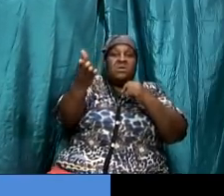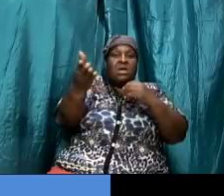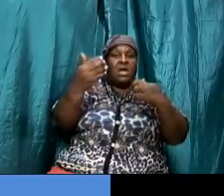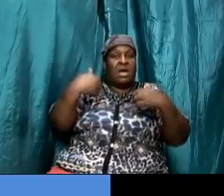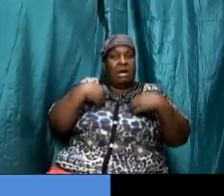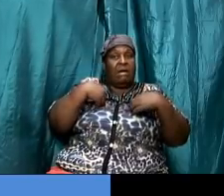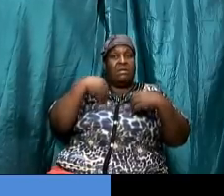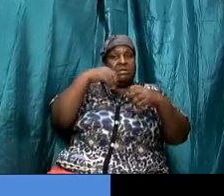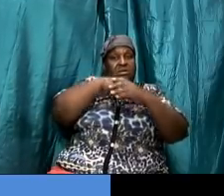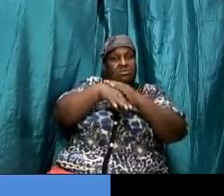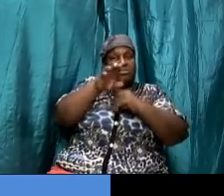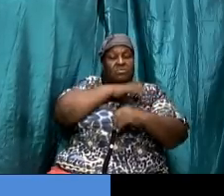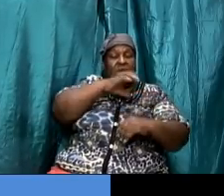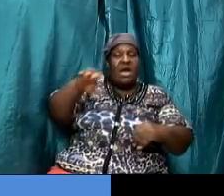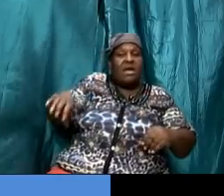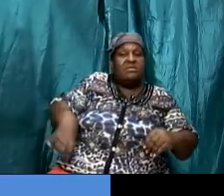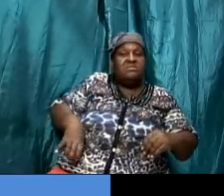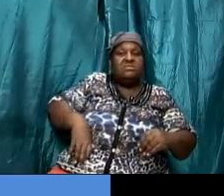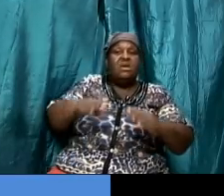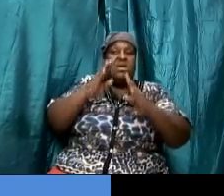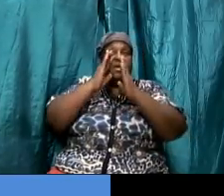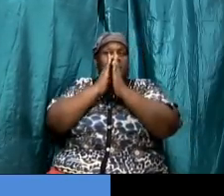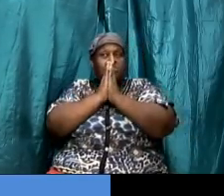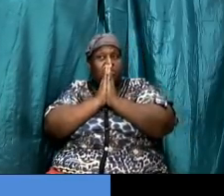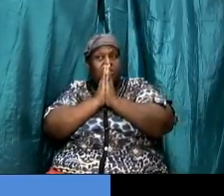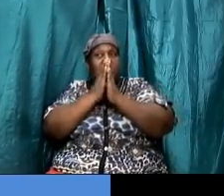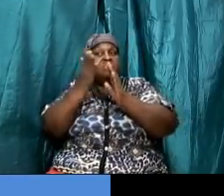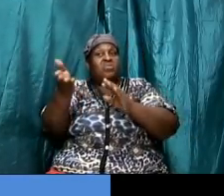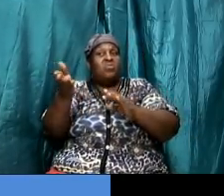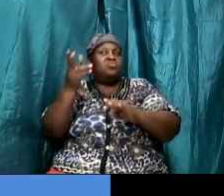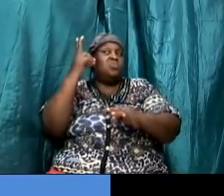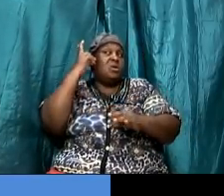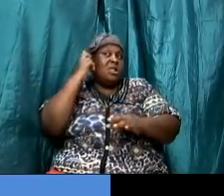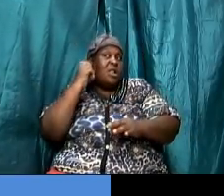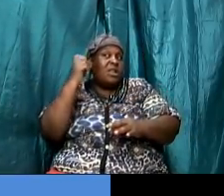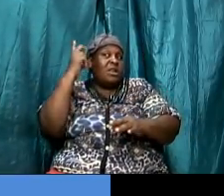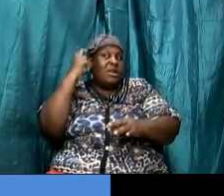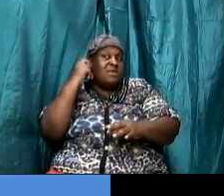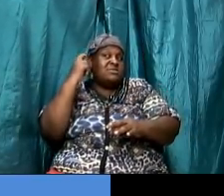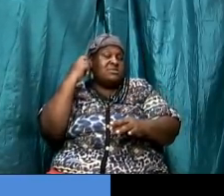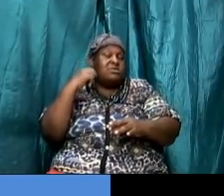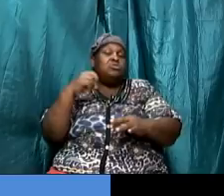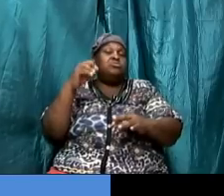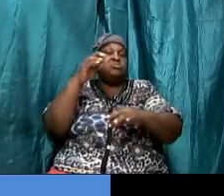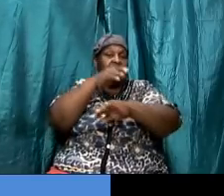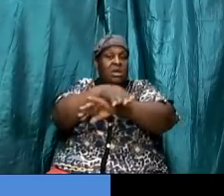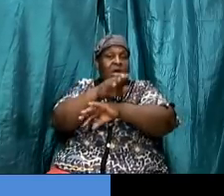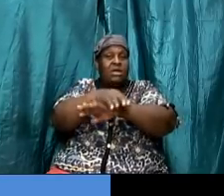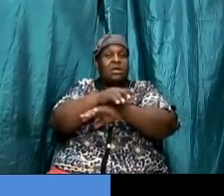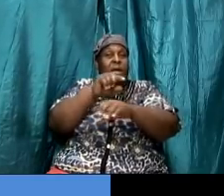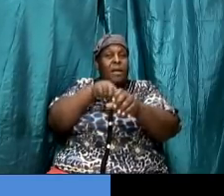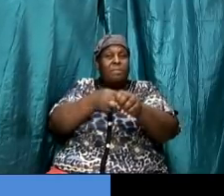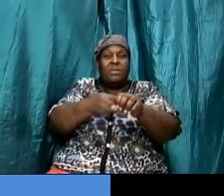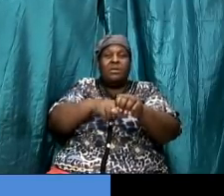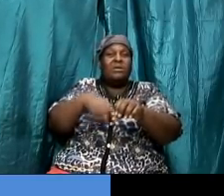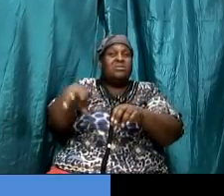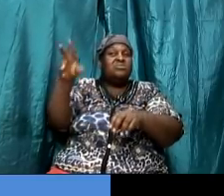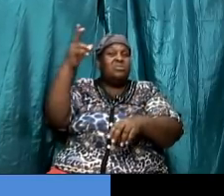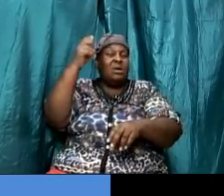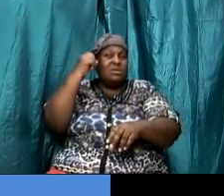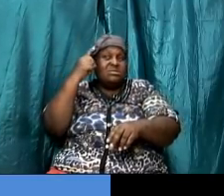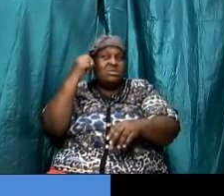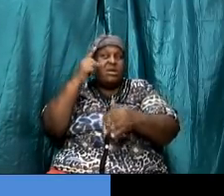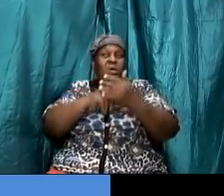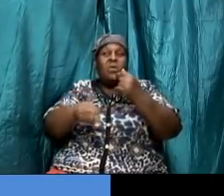and i pray god that those of us who are listening tonight might begin to understand what we have in christ